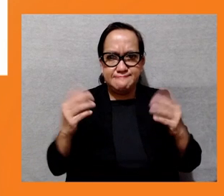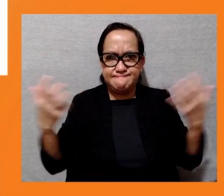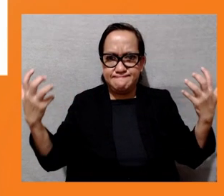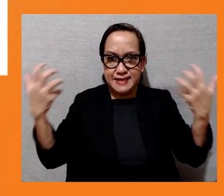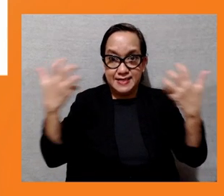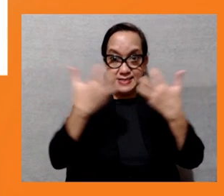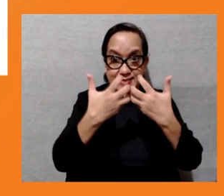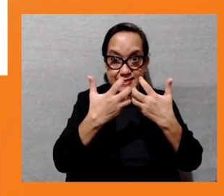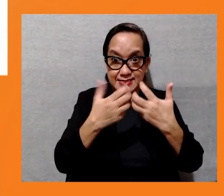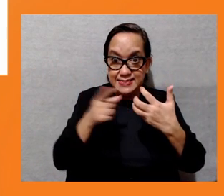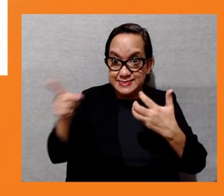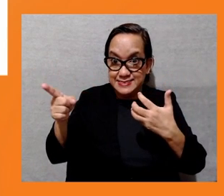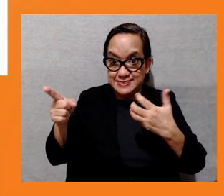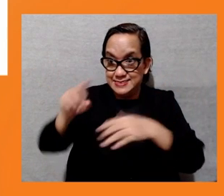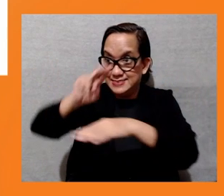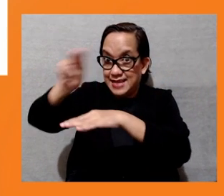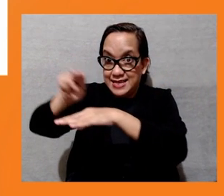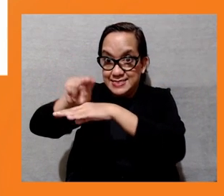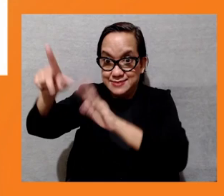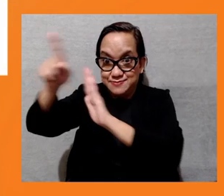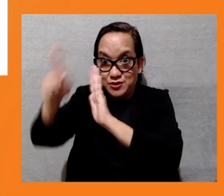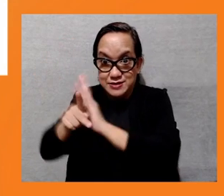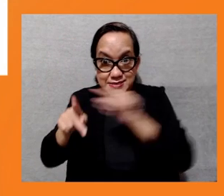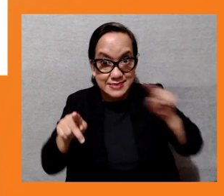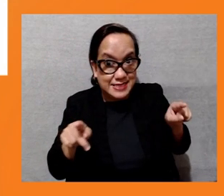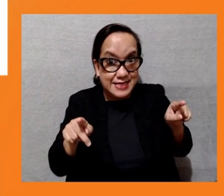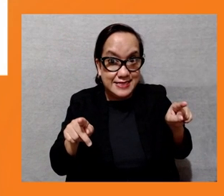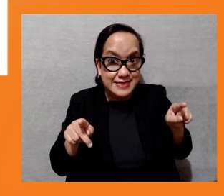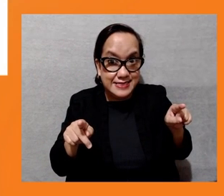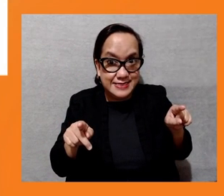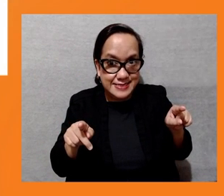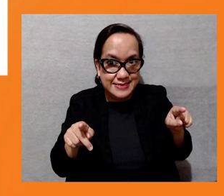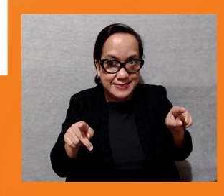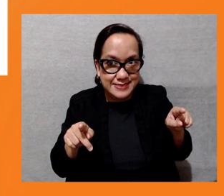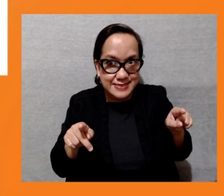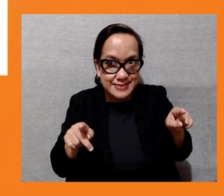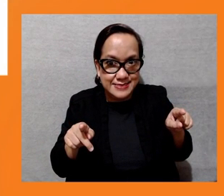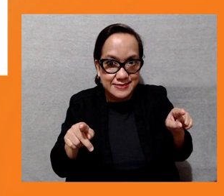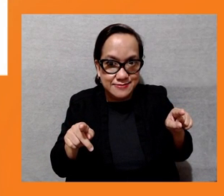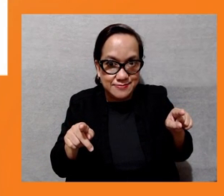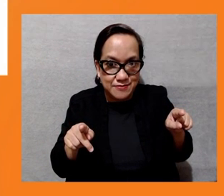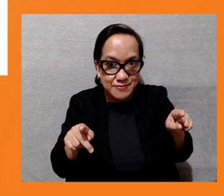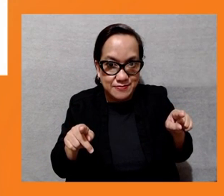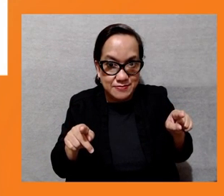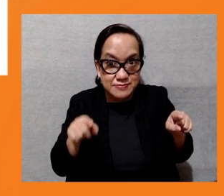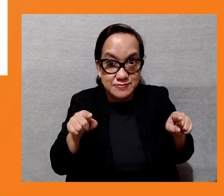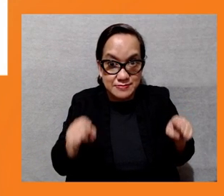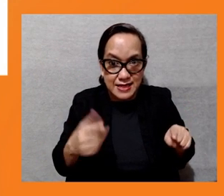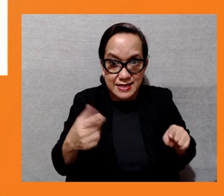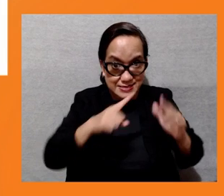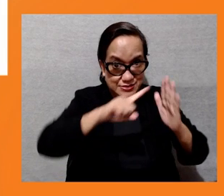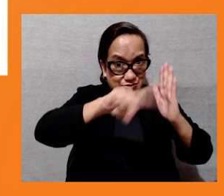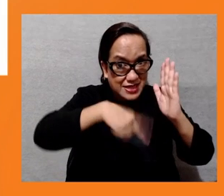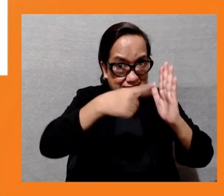now Bruce mentioned about upward harmonization. And I we found that national EIA is still very, very big. And in our